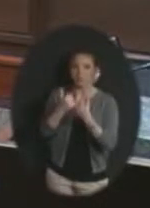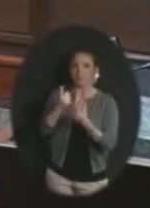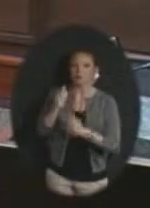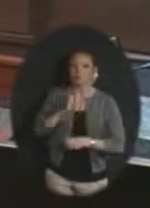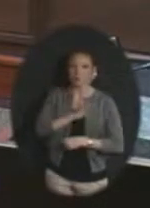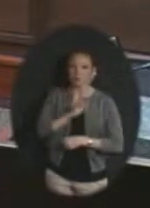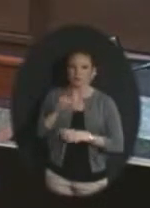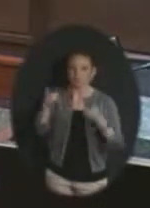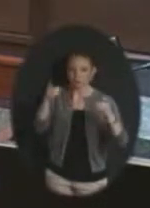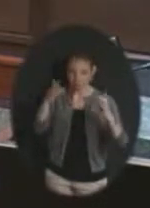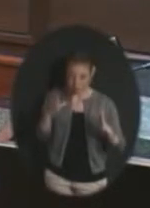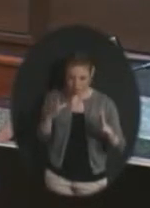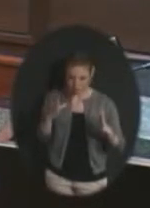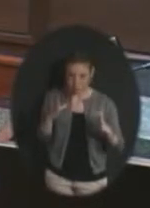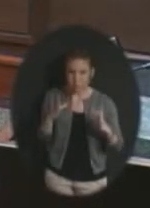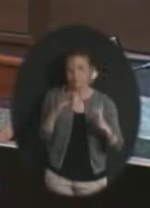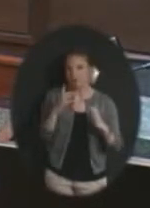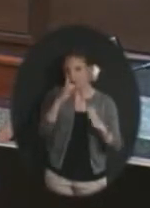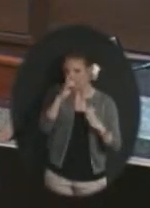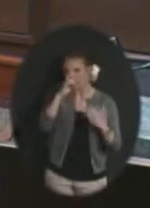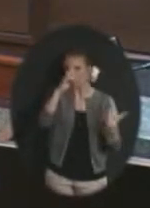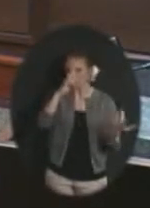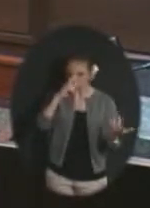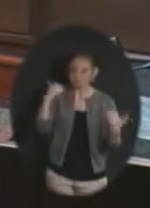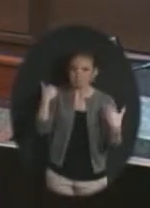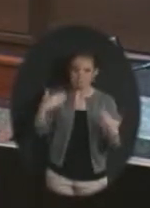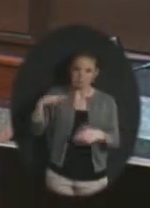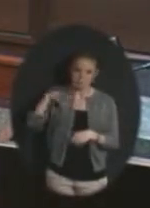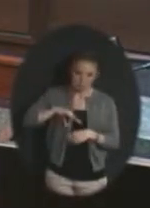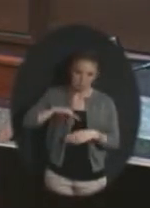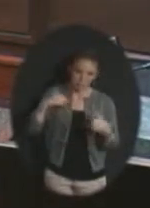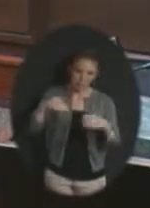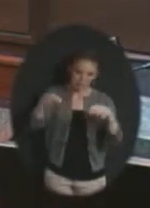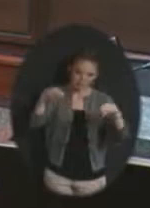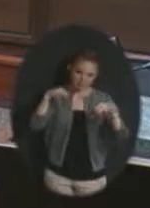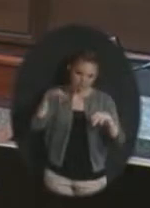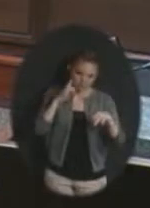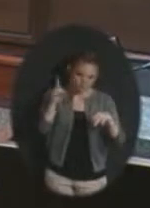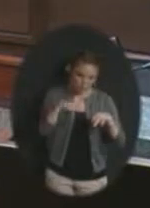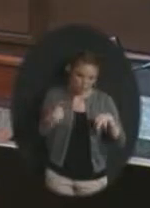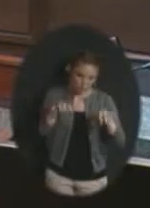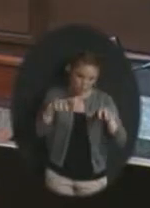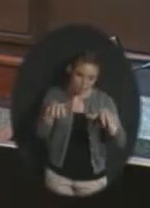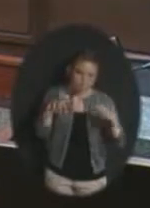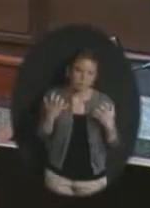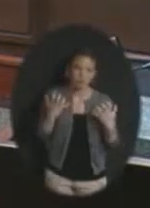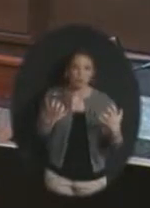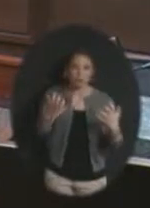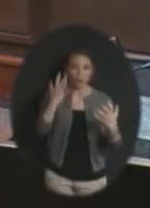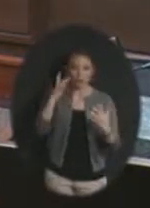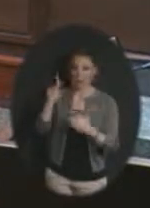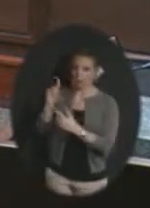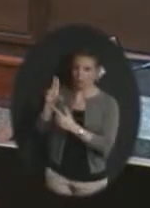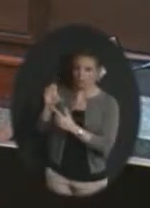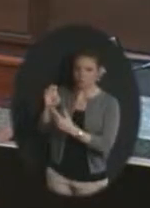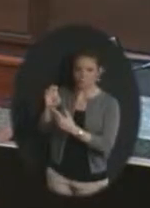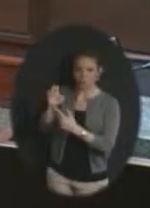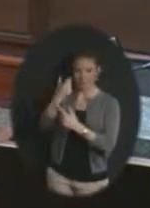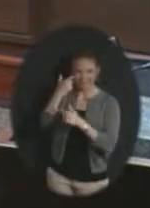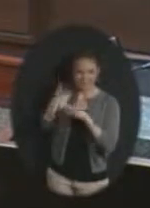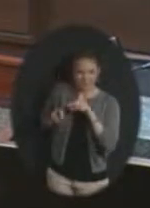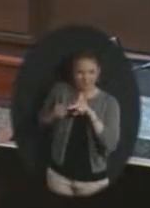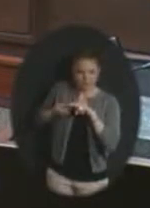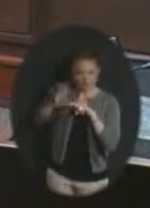Directors I thought that it would be beneficial to explain to all of you why the dues increase and and how this came